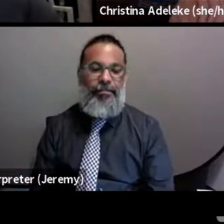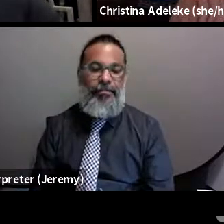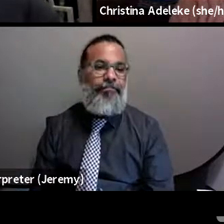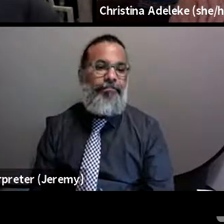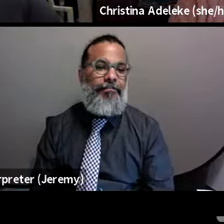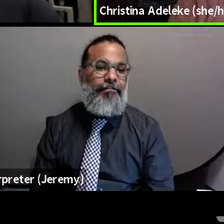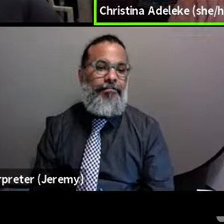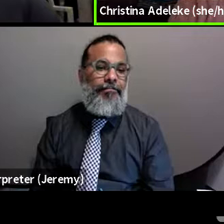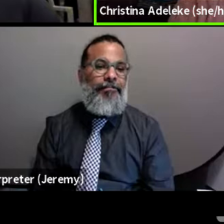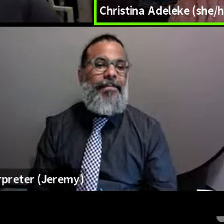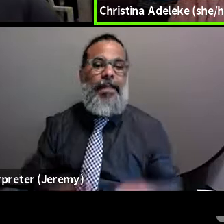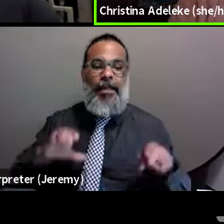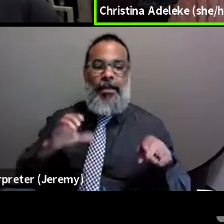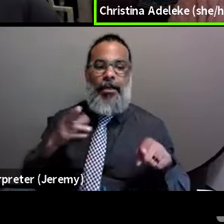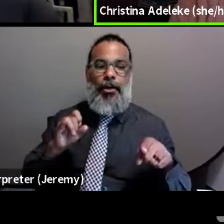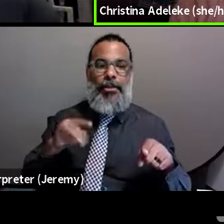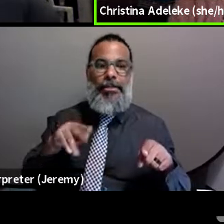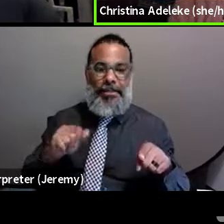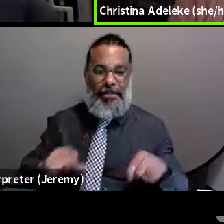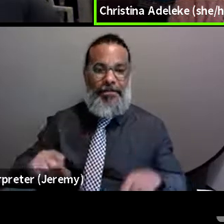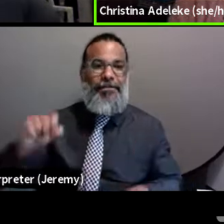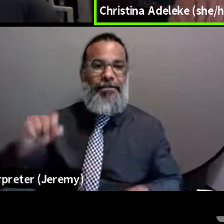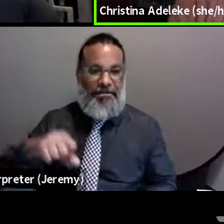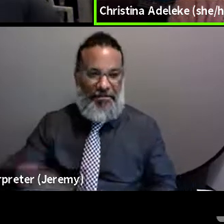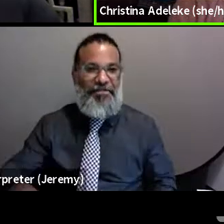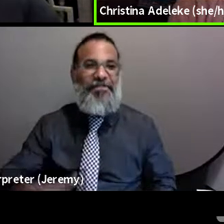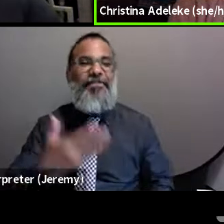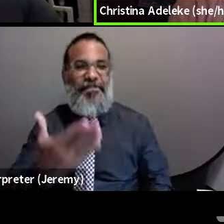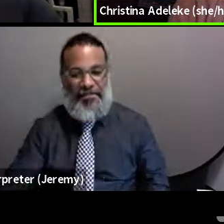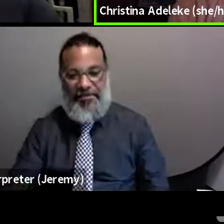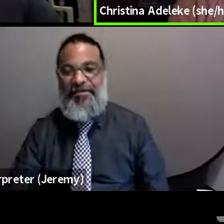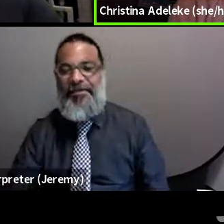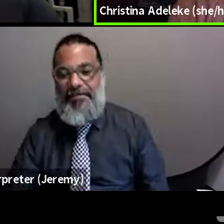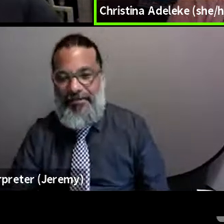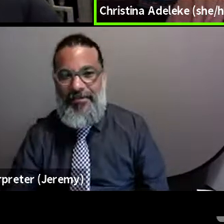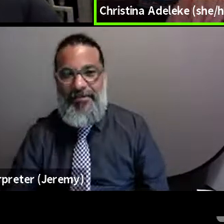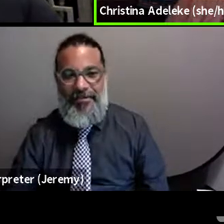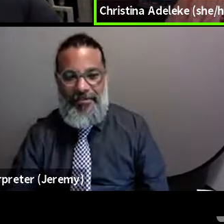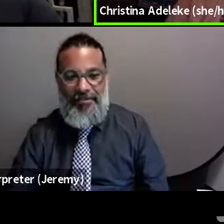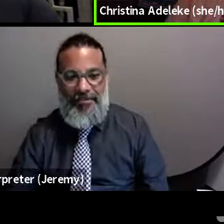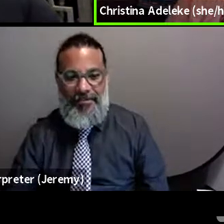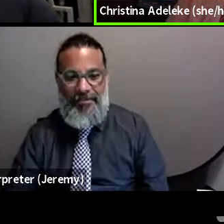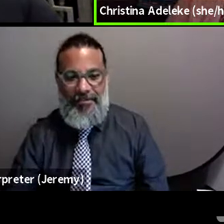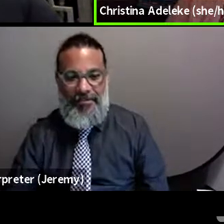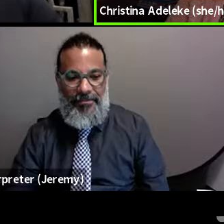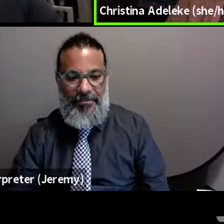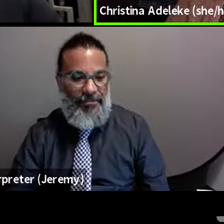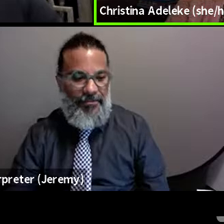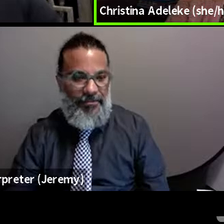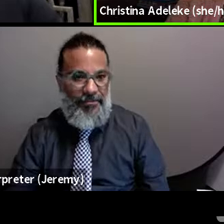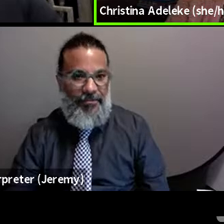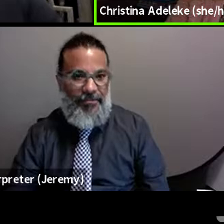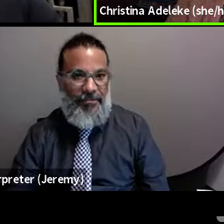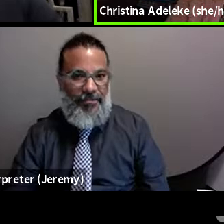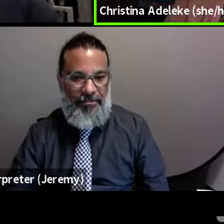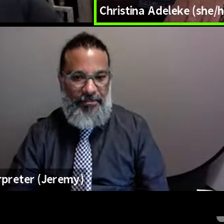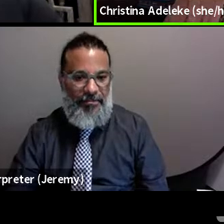Yeah, I think that Moises definitely, like, said a lot there, and I agree with everything that he said.